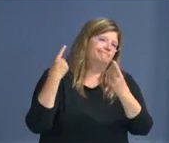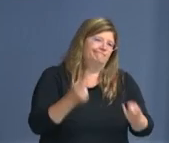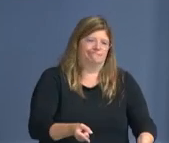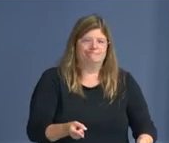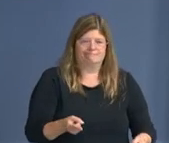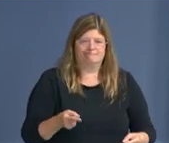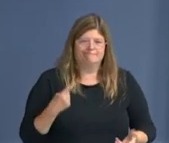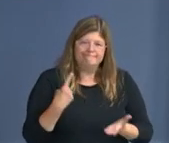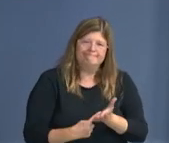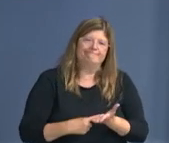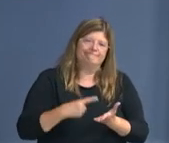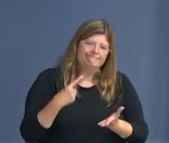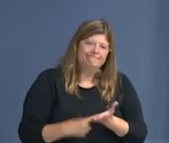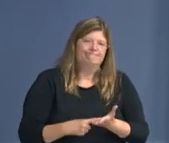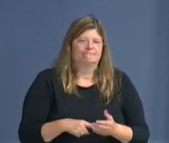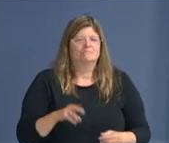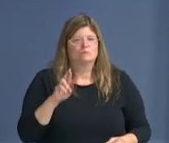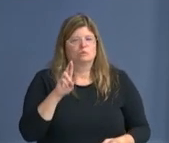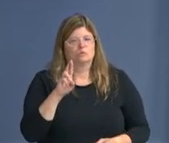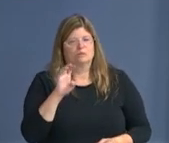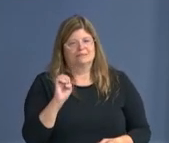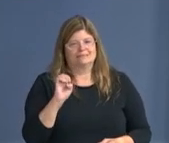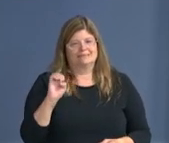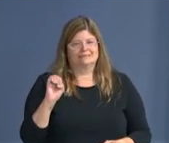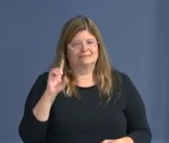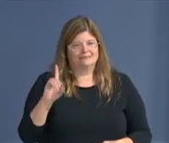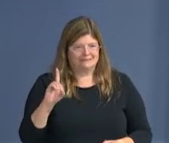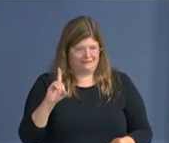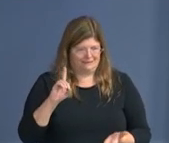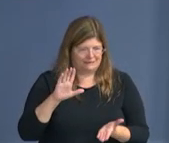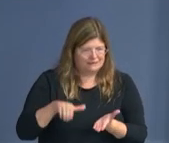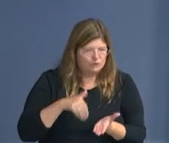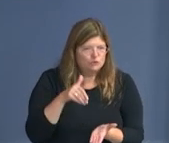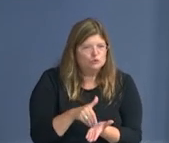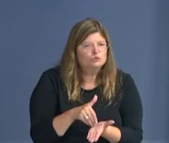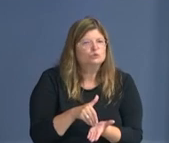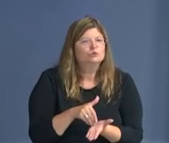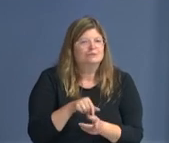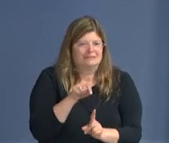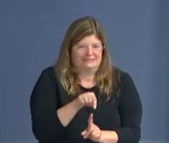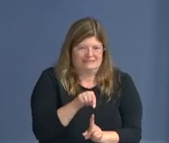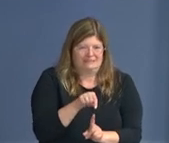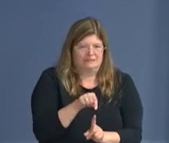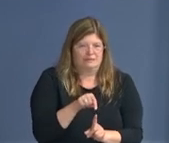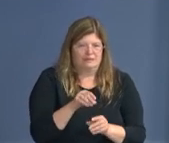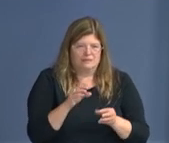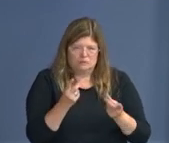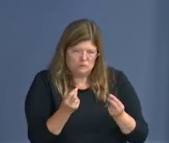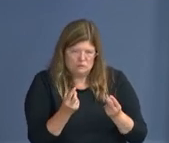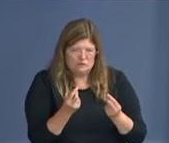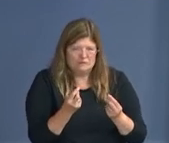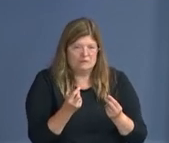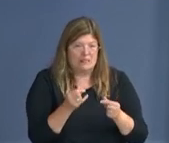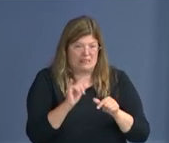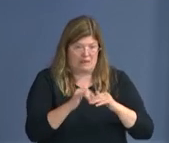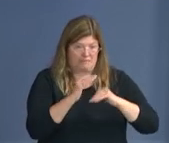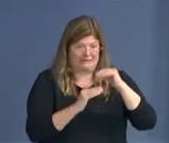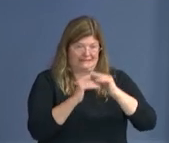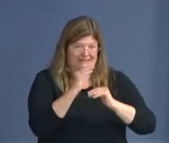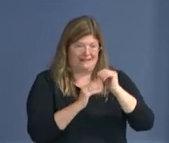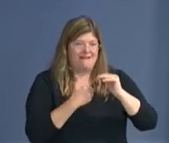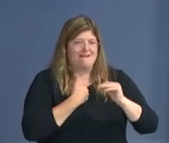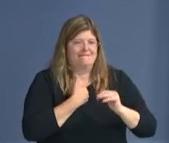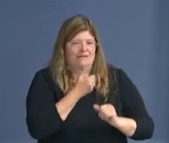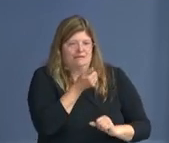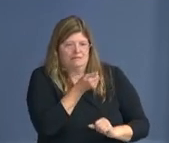reimagined. Uh, it is a building, uh, currently that holds a number of government agencies. It's, uh,